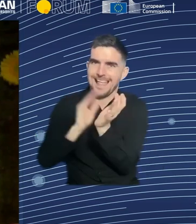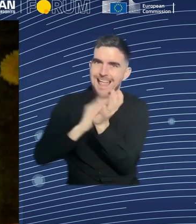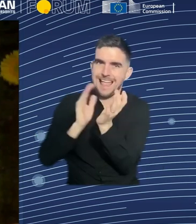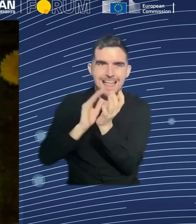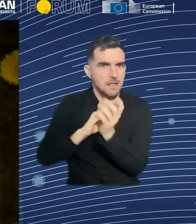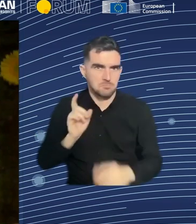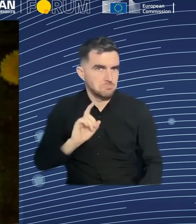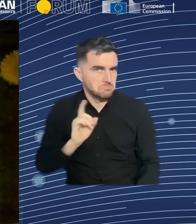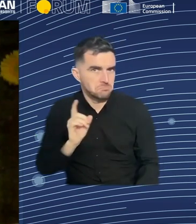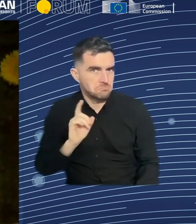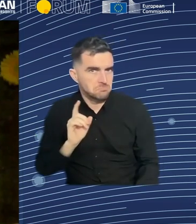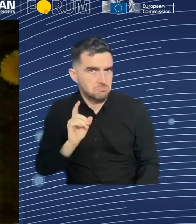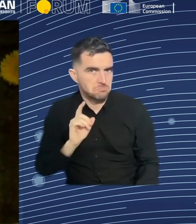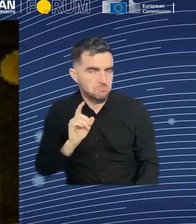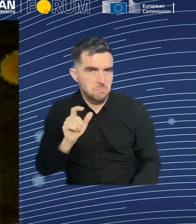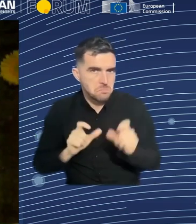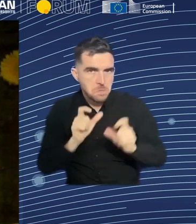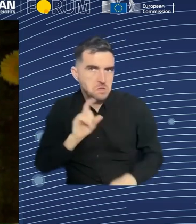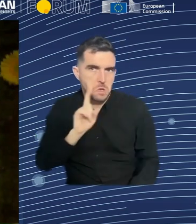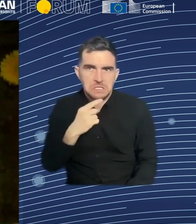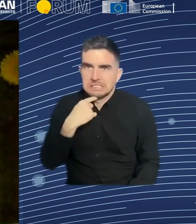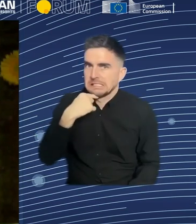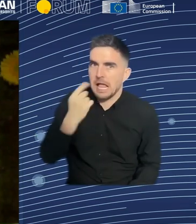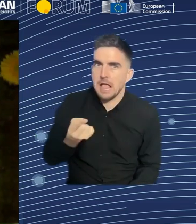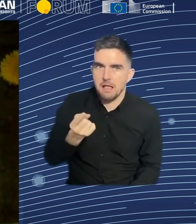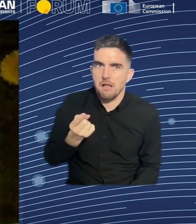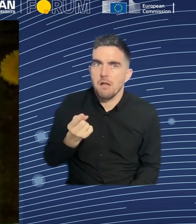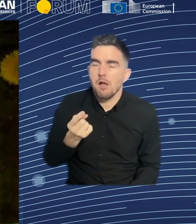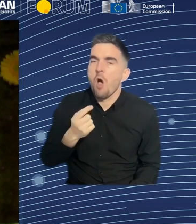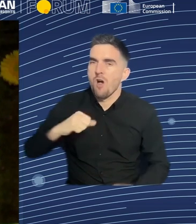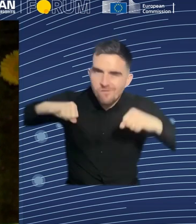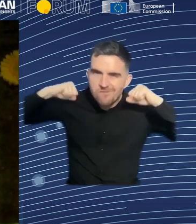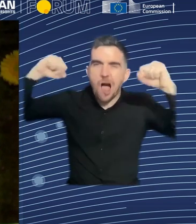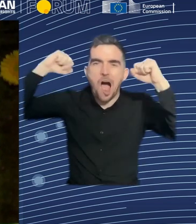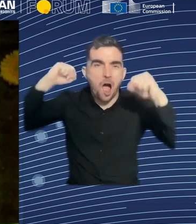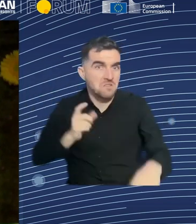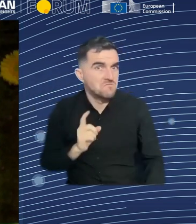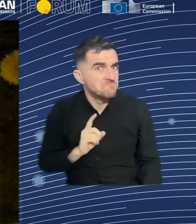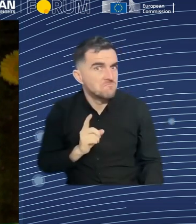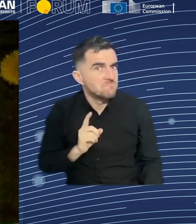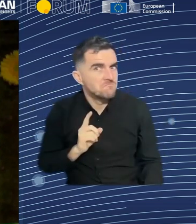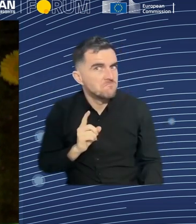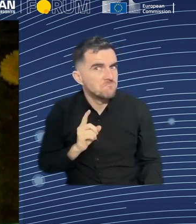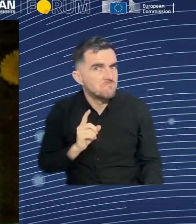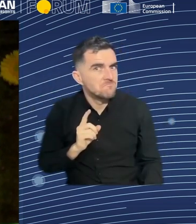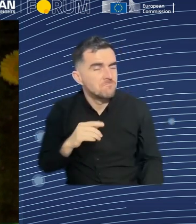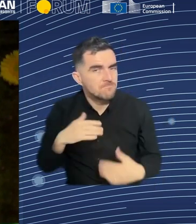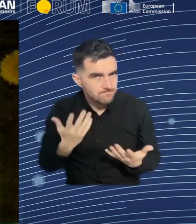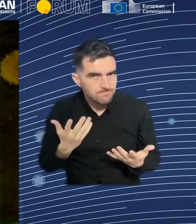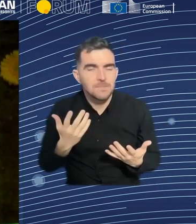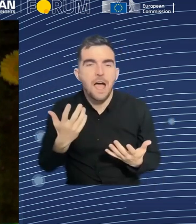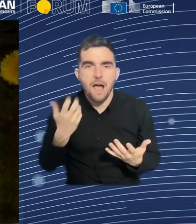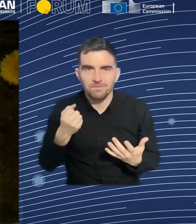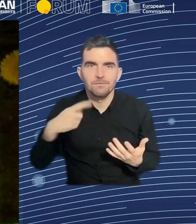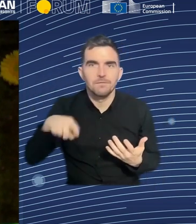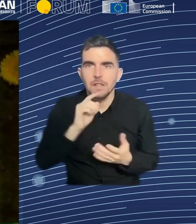There's some hesitancy. And not only hesitancy, but some of the people are